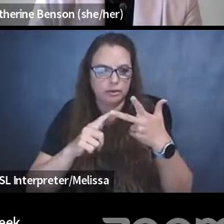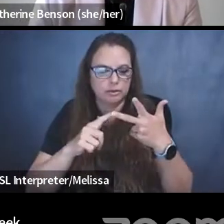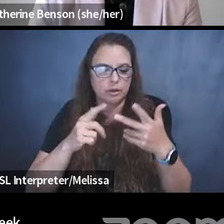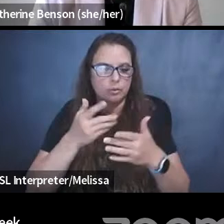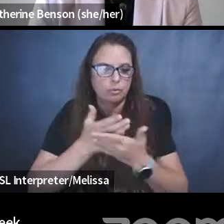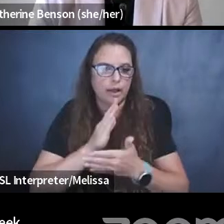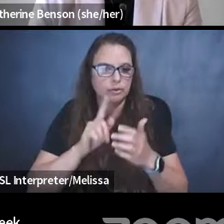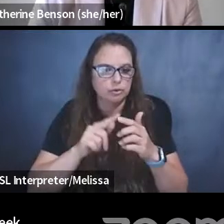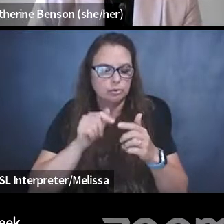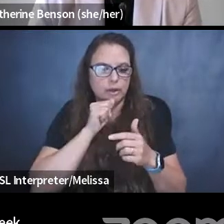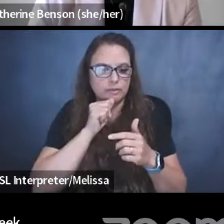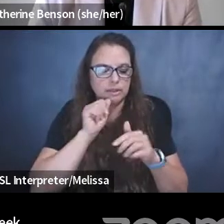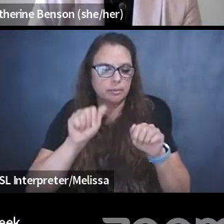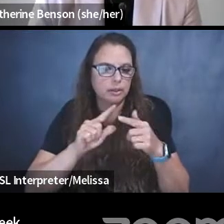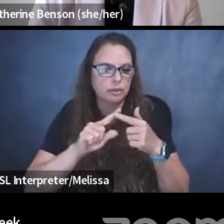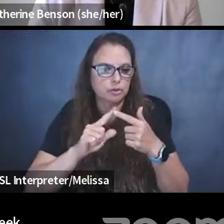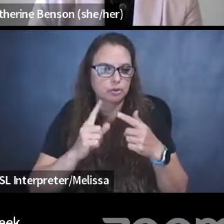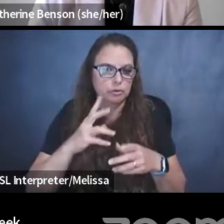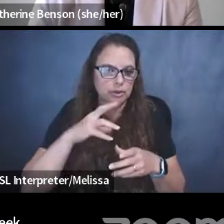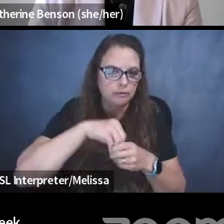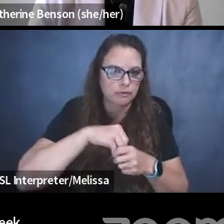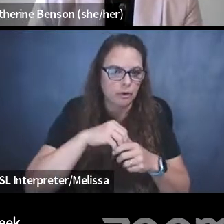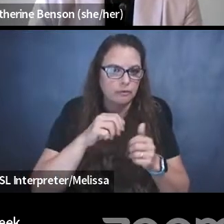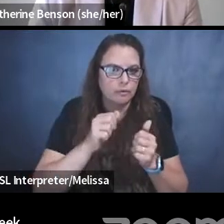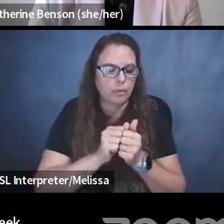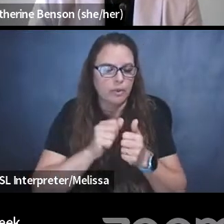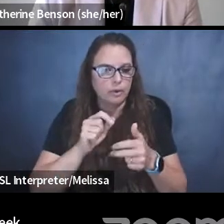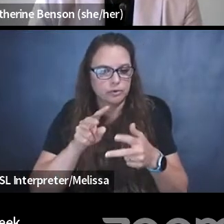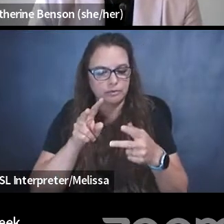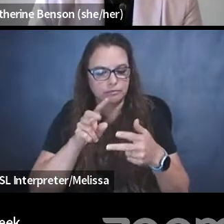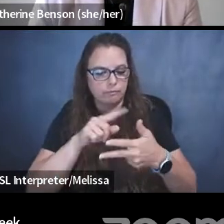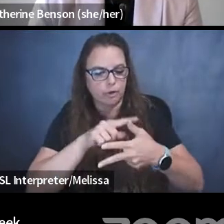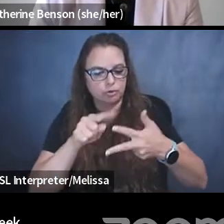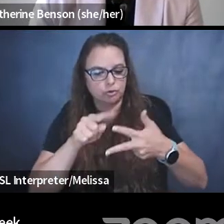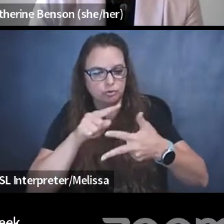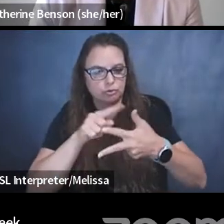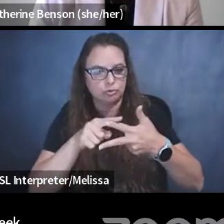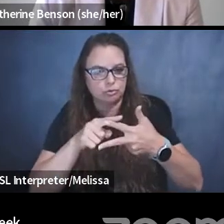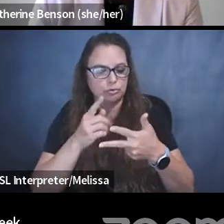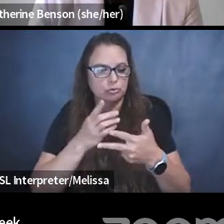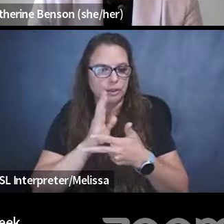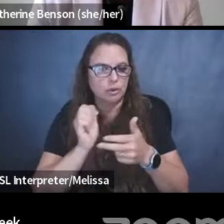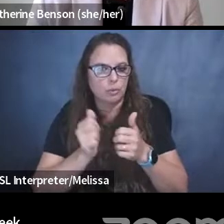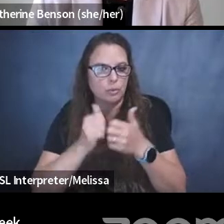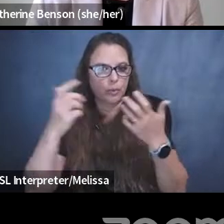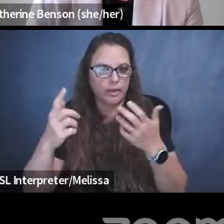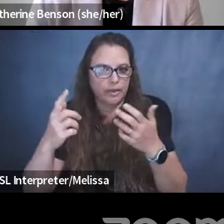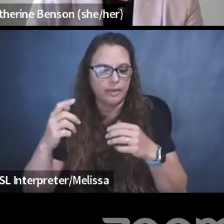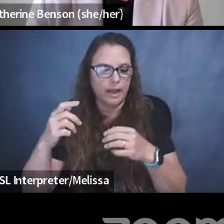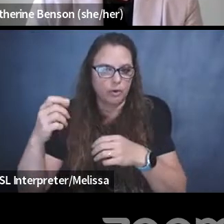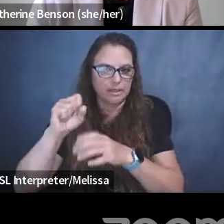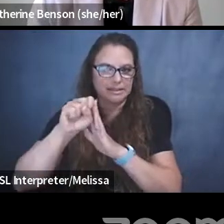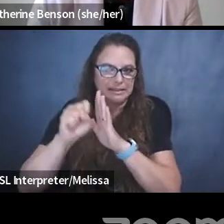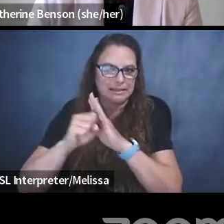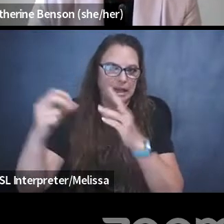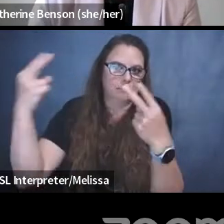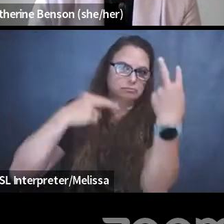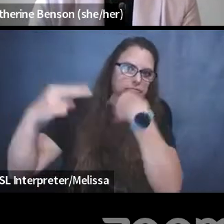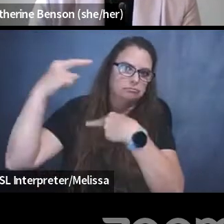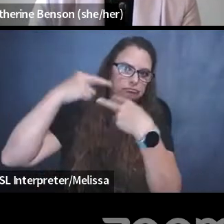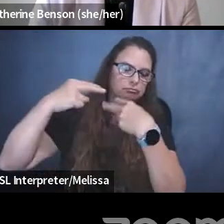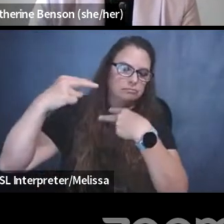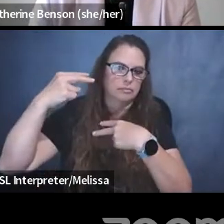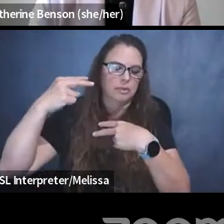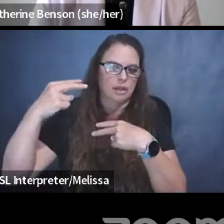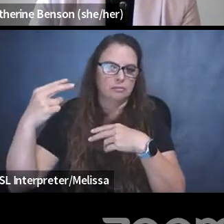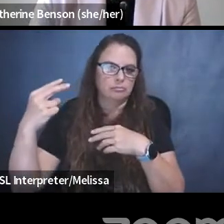the ability to engage in those first two rights with the absence of state supervision, observation, search or seizure, any